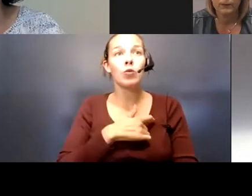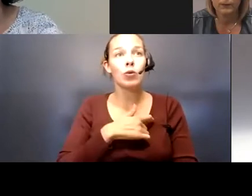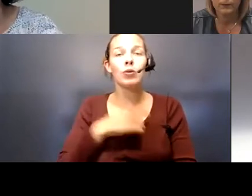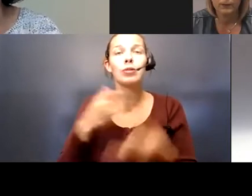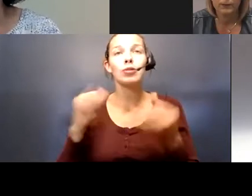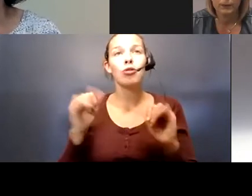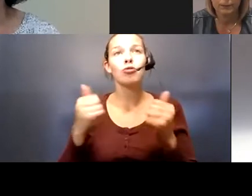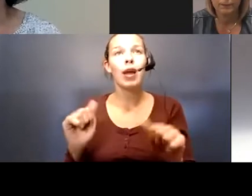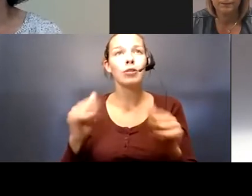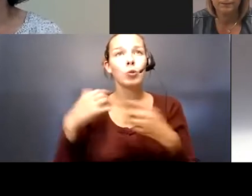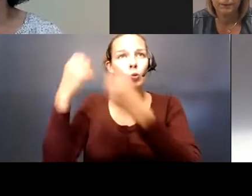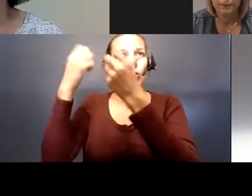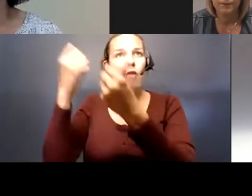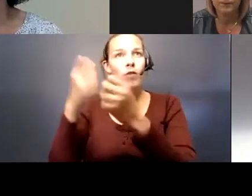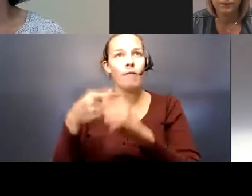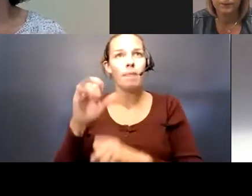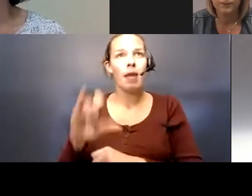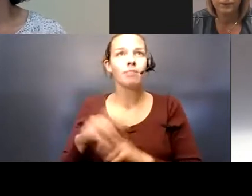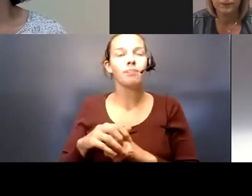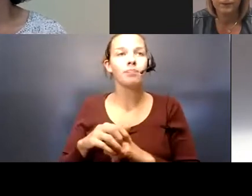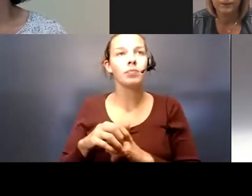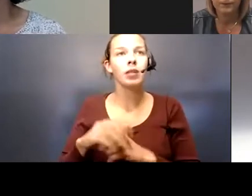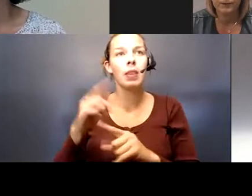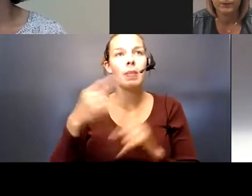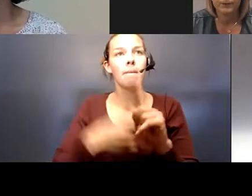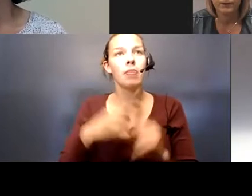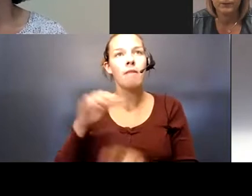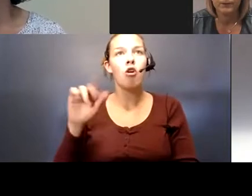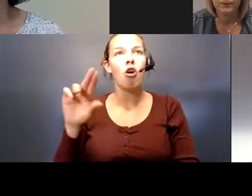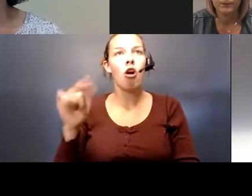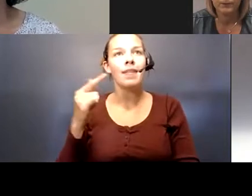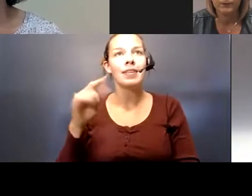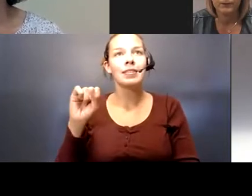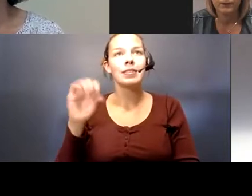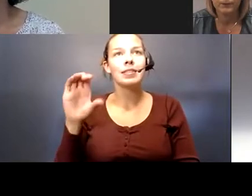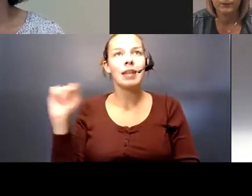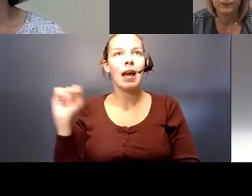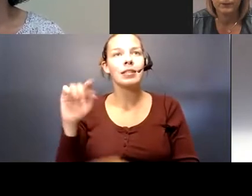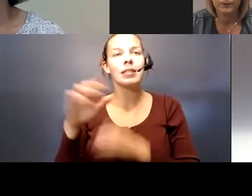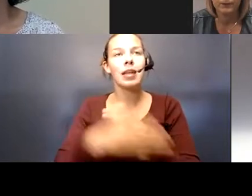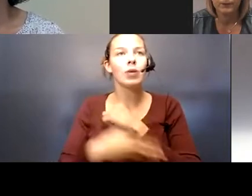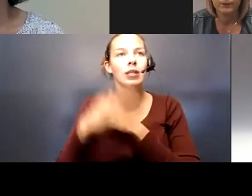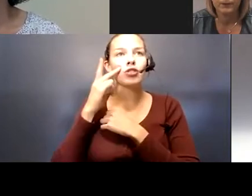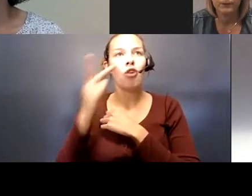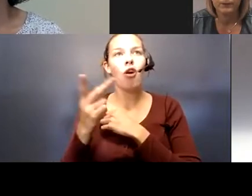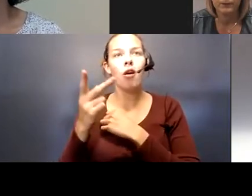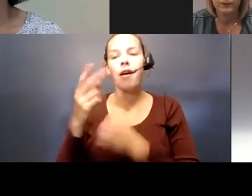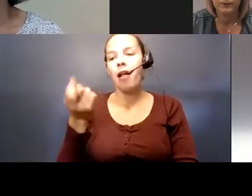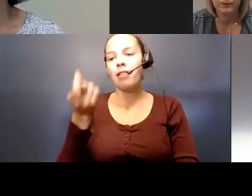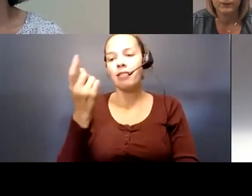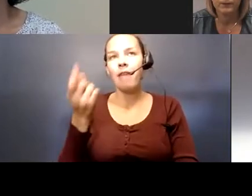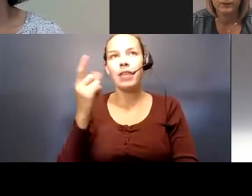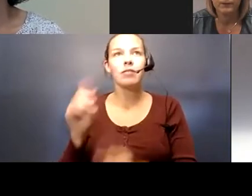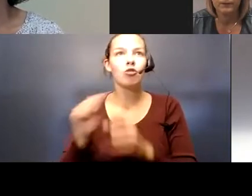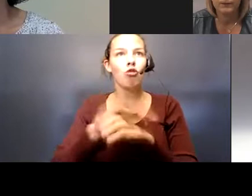trying to recover from that. In the month of August, Scott County saw 11 COVID-19-related deaths.